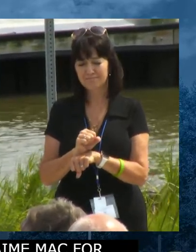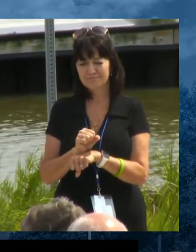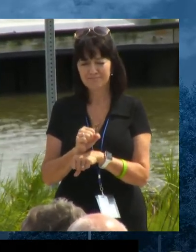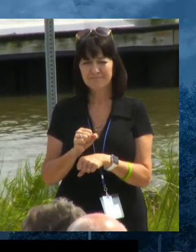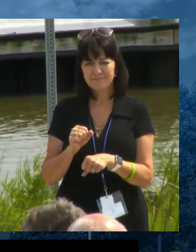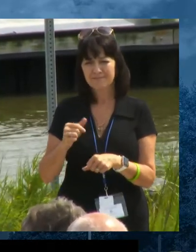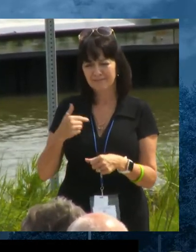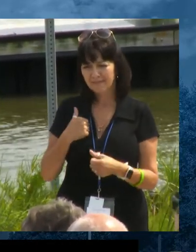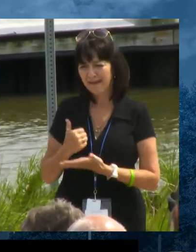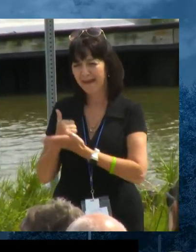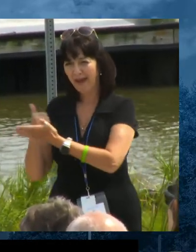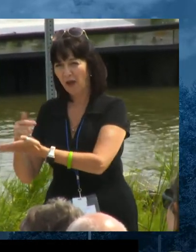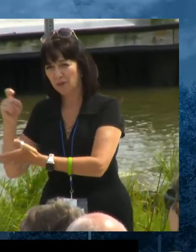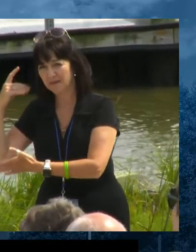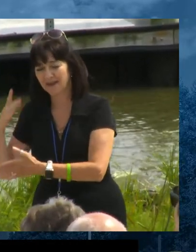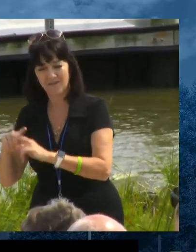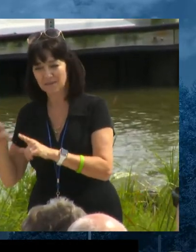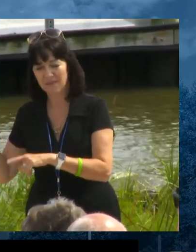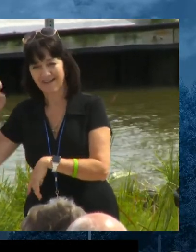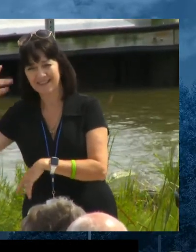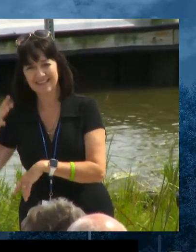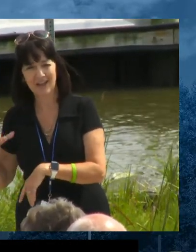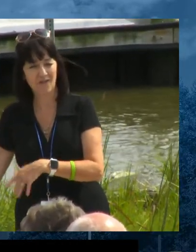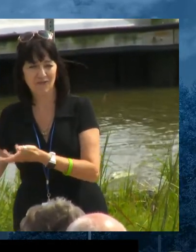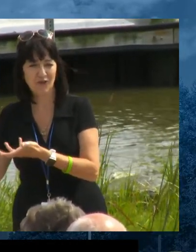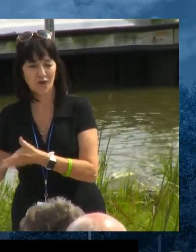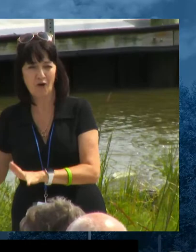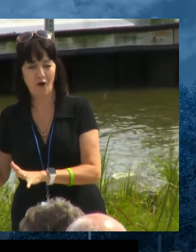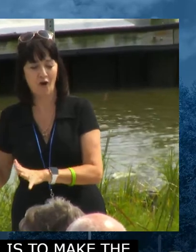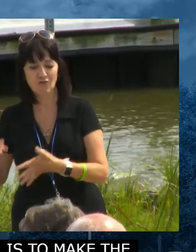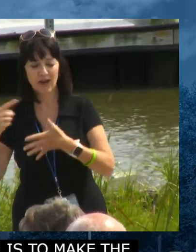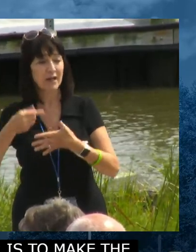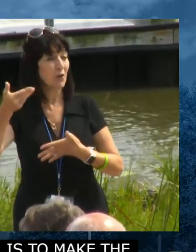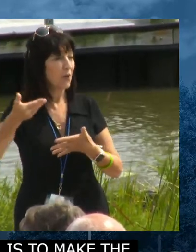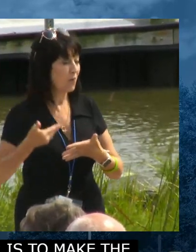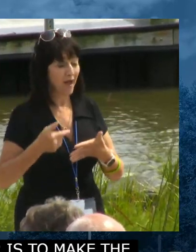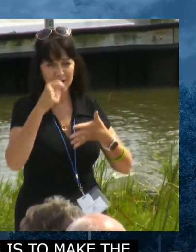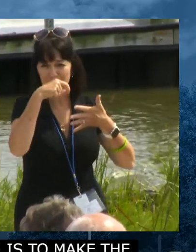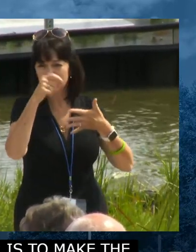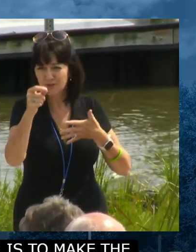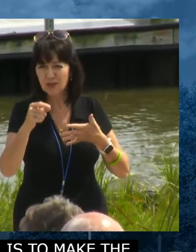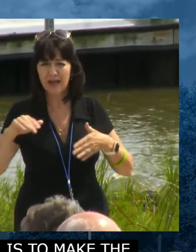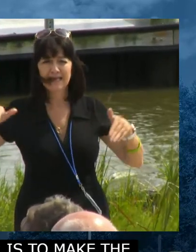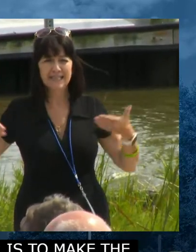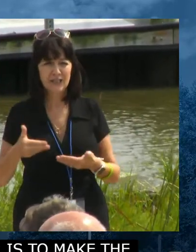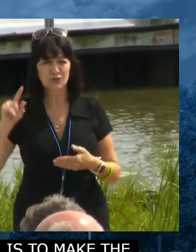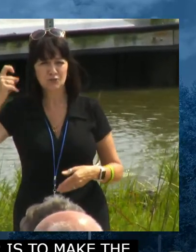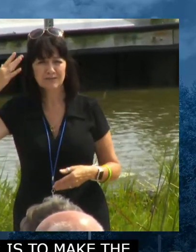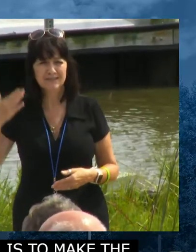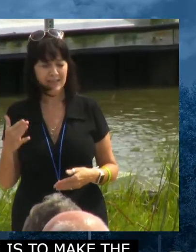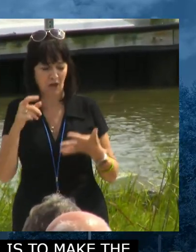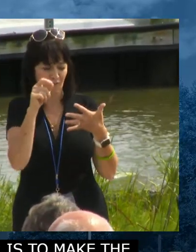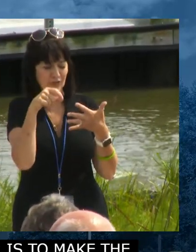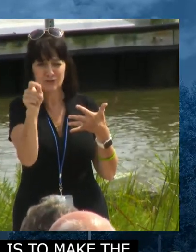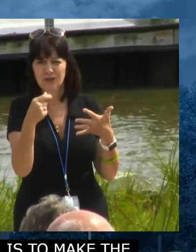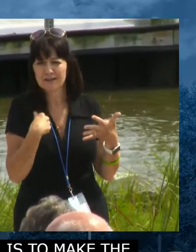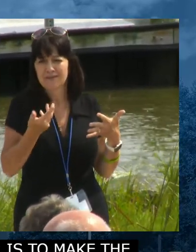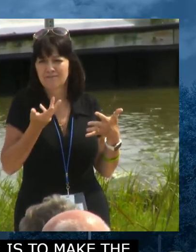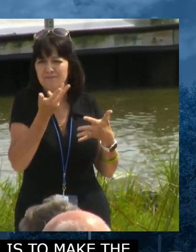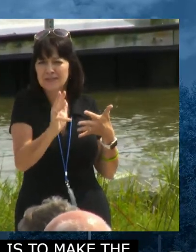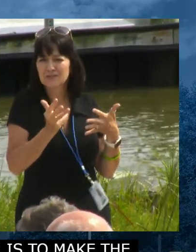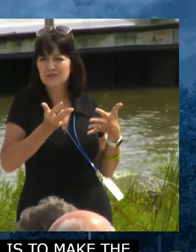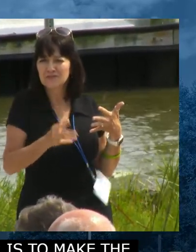easier because, welcome everyone, check. Introduce the governor, check. So I've got a few things off of my list that